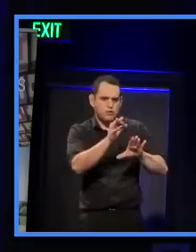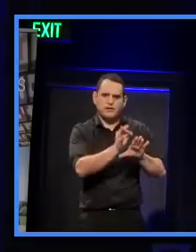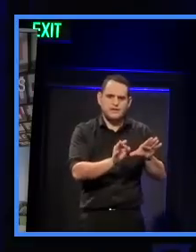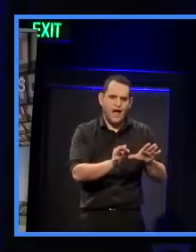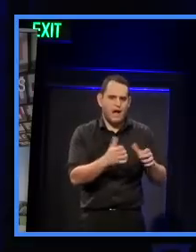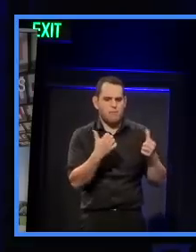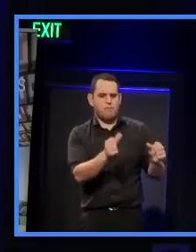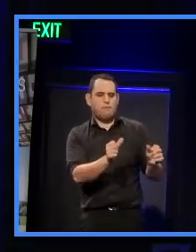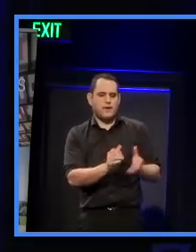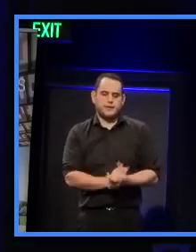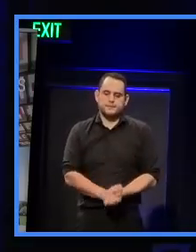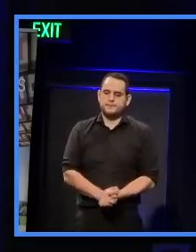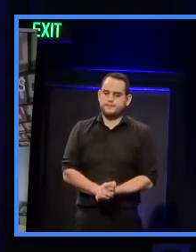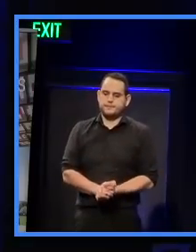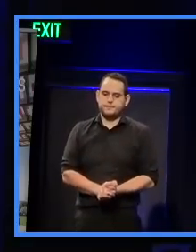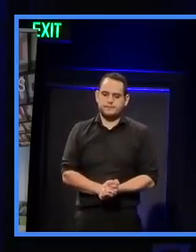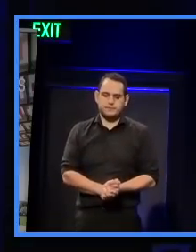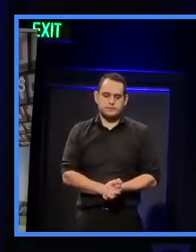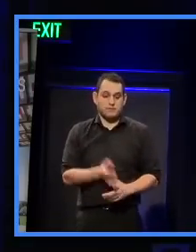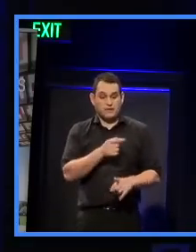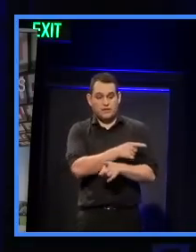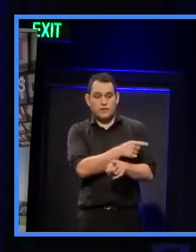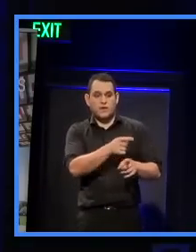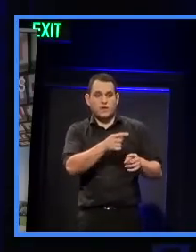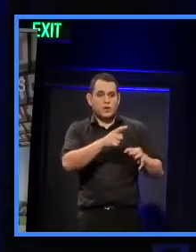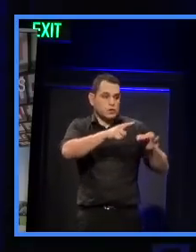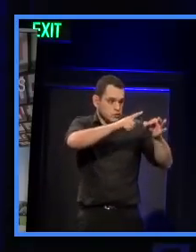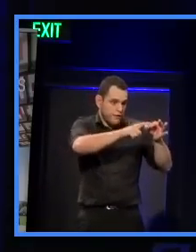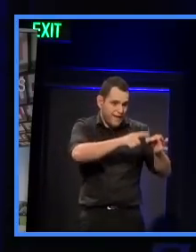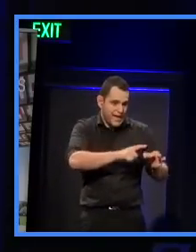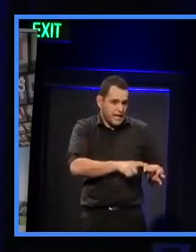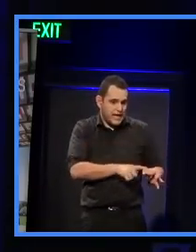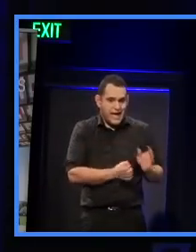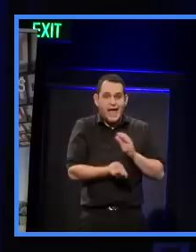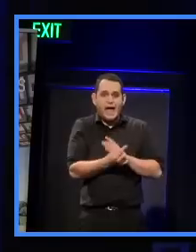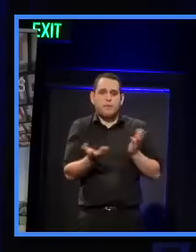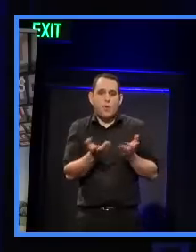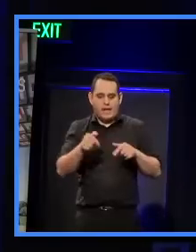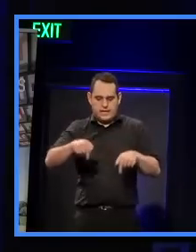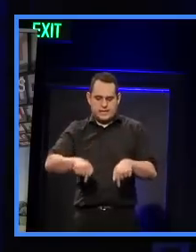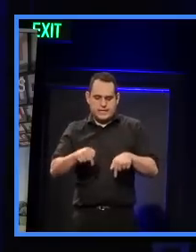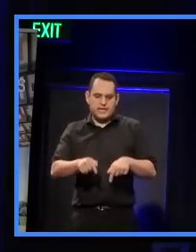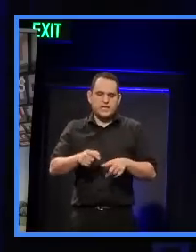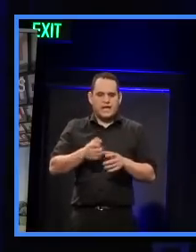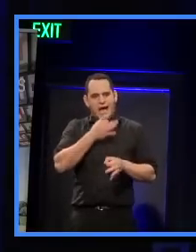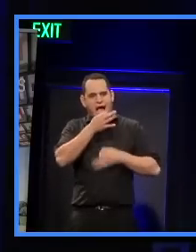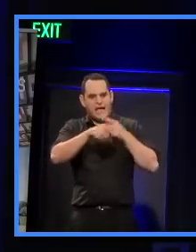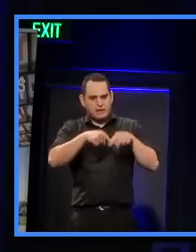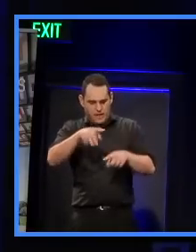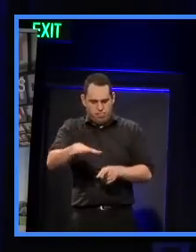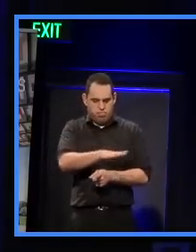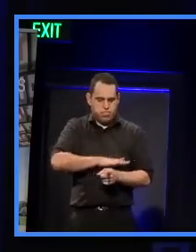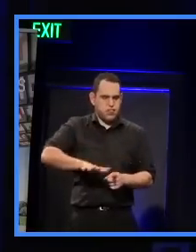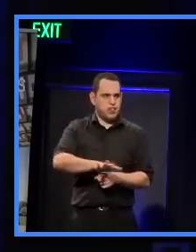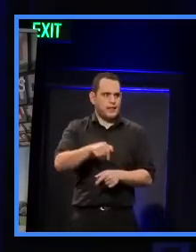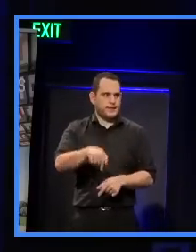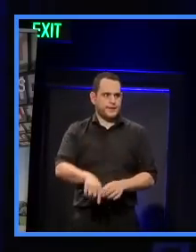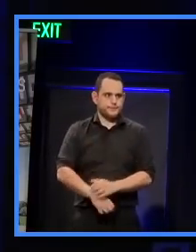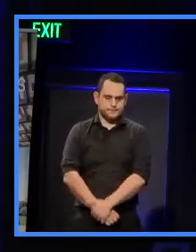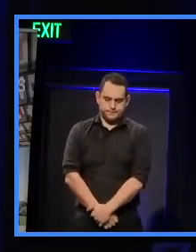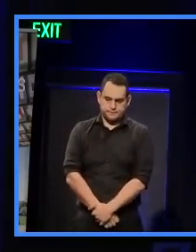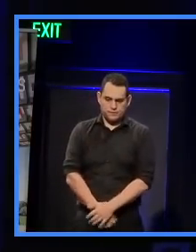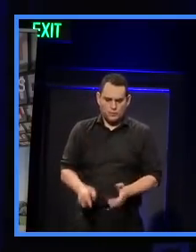urban design sense. And part of that survey was undertaken around the Aotea precinct area and